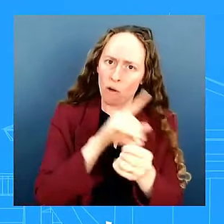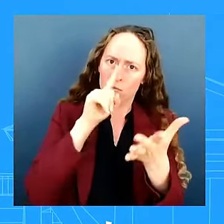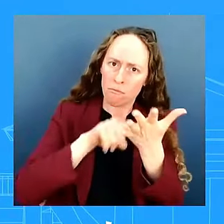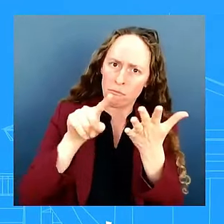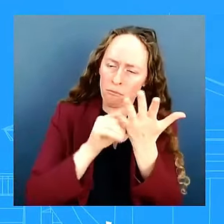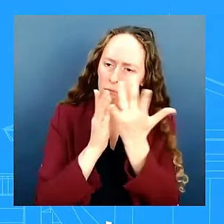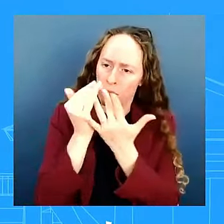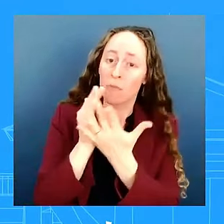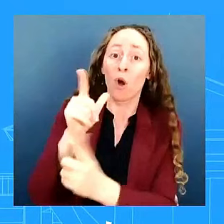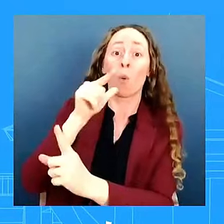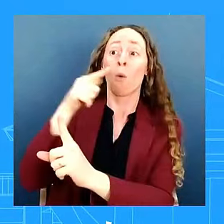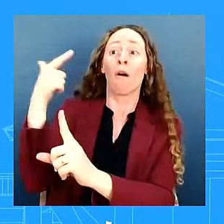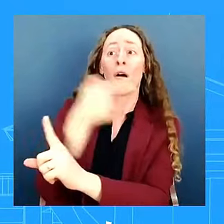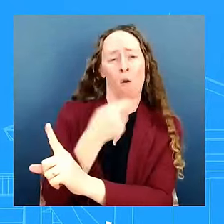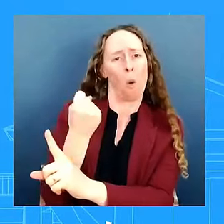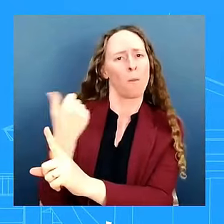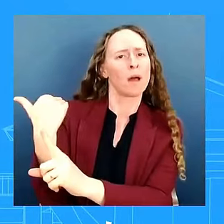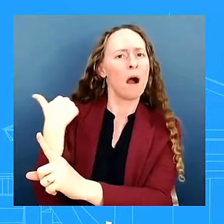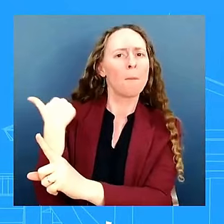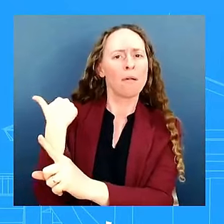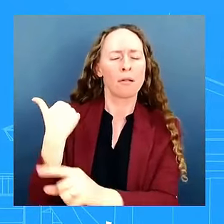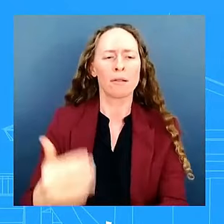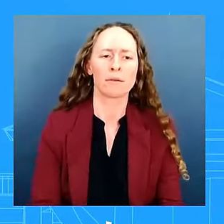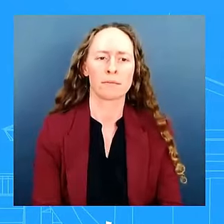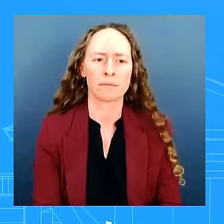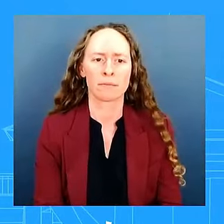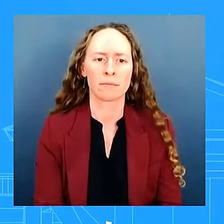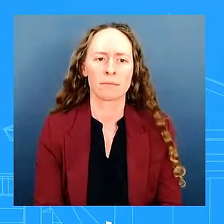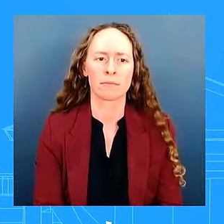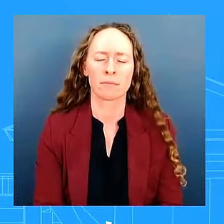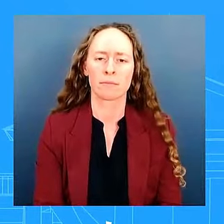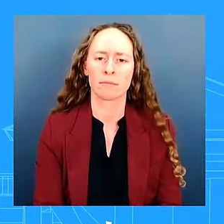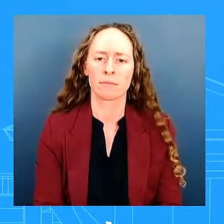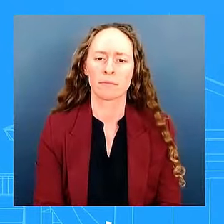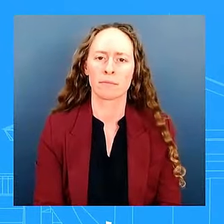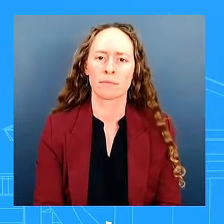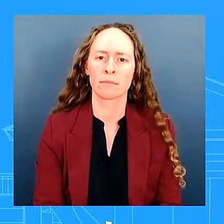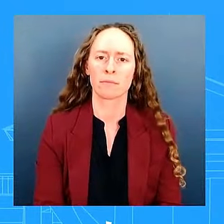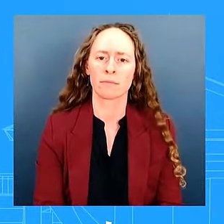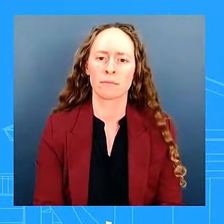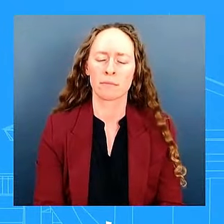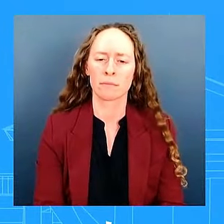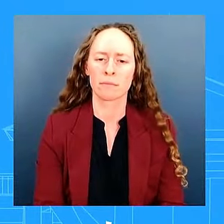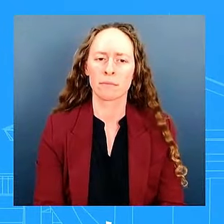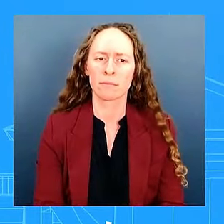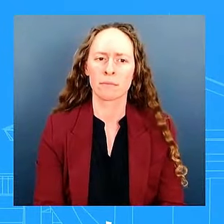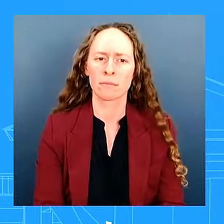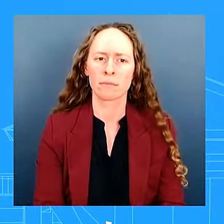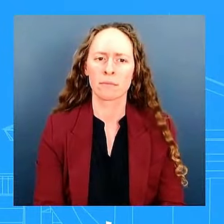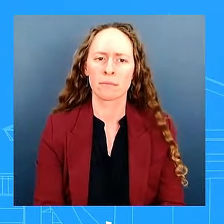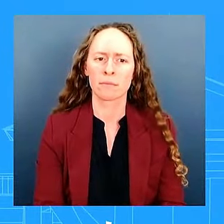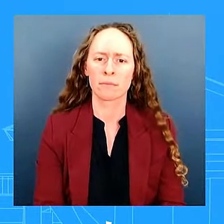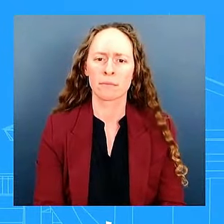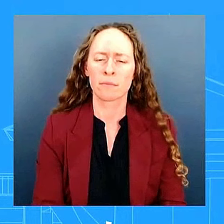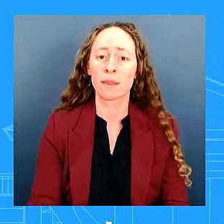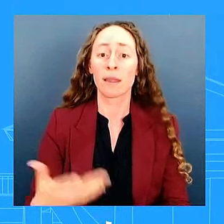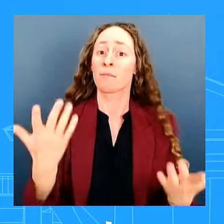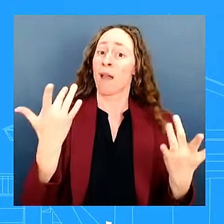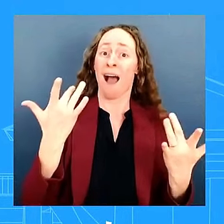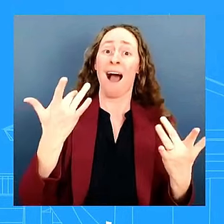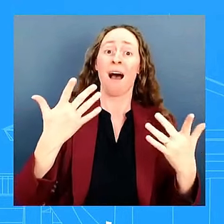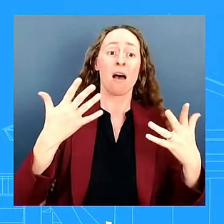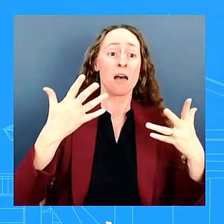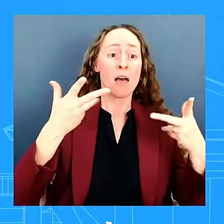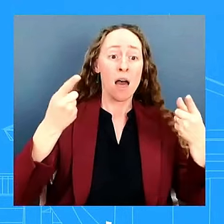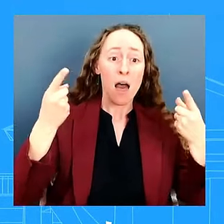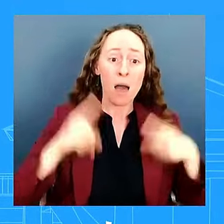here but in all the previous incidents whether it's palestinian civilians or even israelis hostages who are carrying white flag and shot